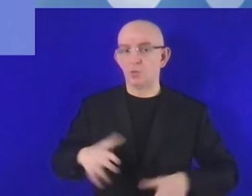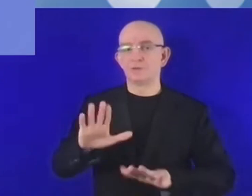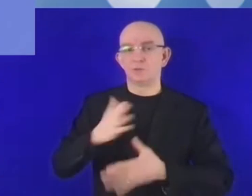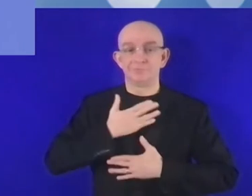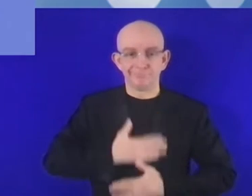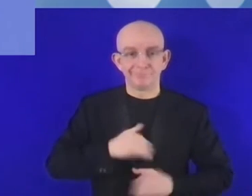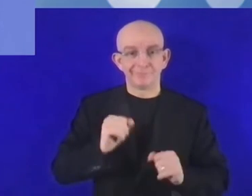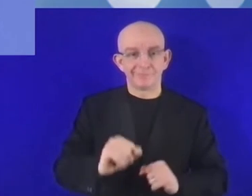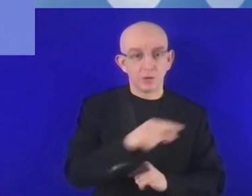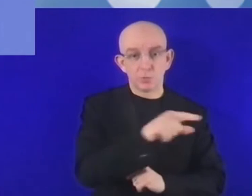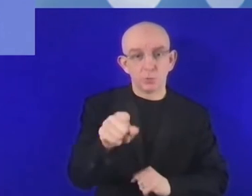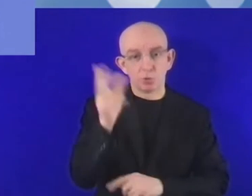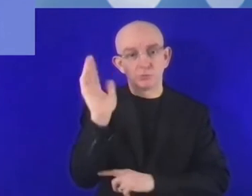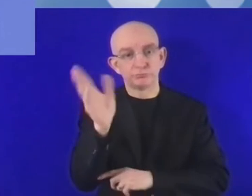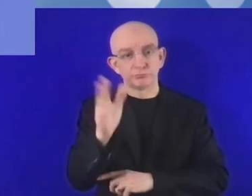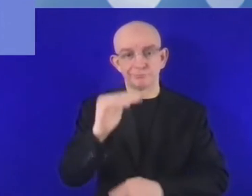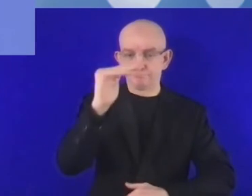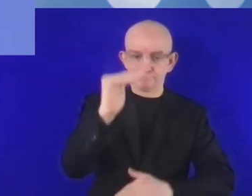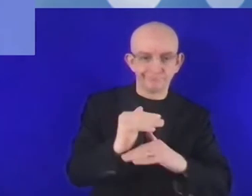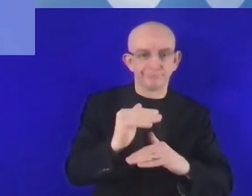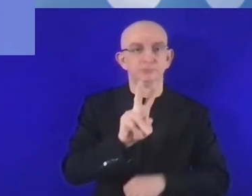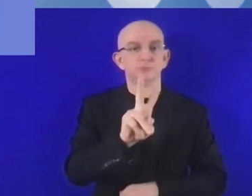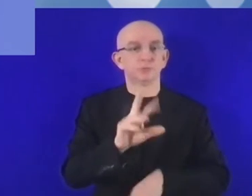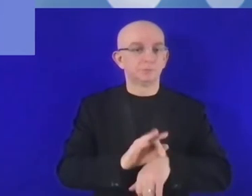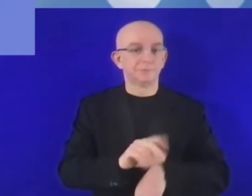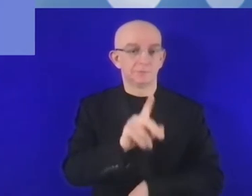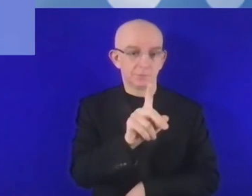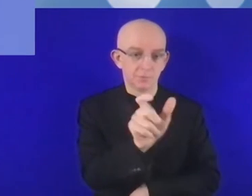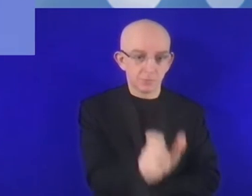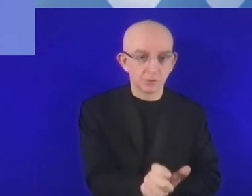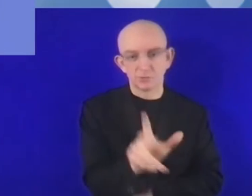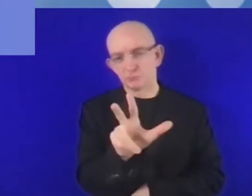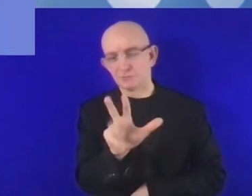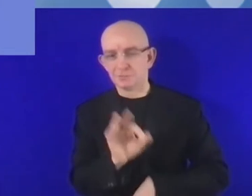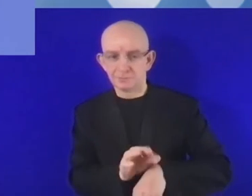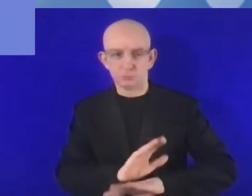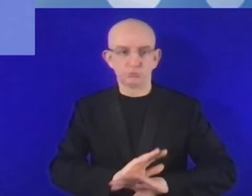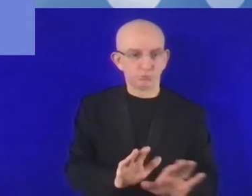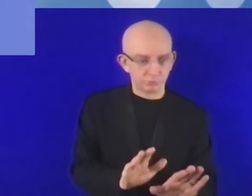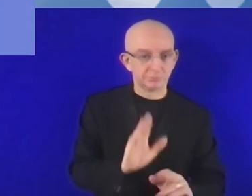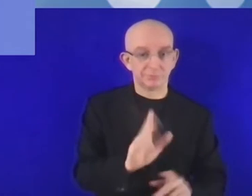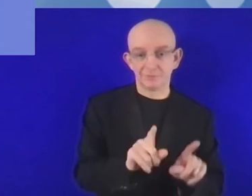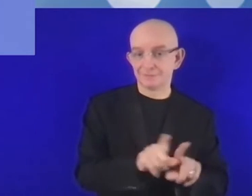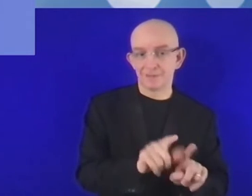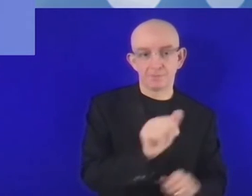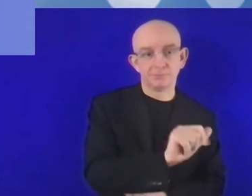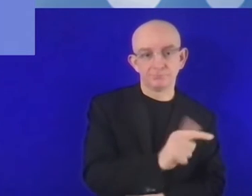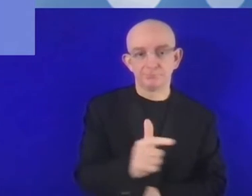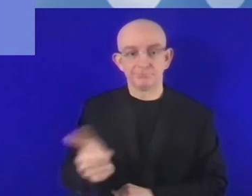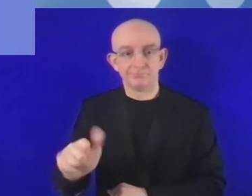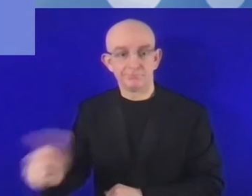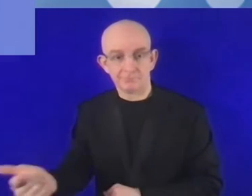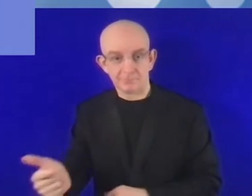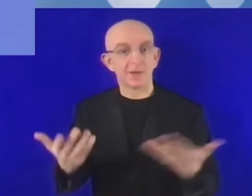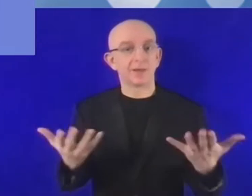person in the same order. Actually, there will be an open question to all of our guests